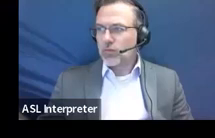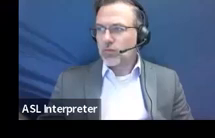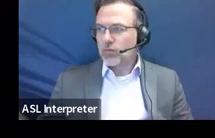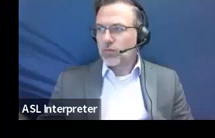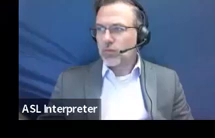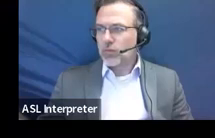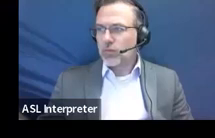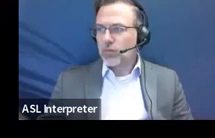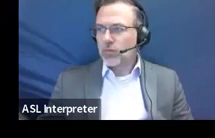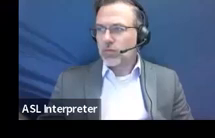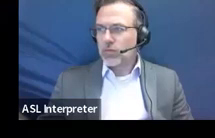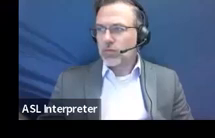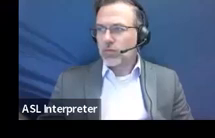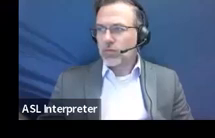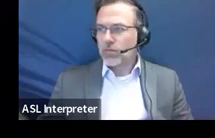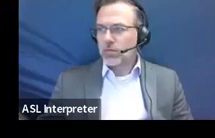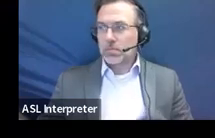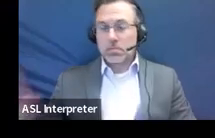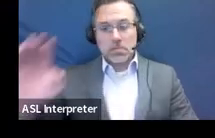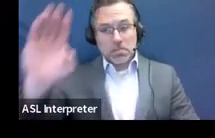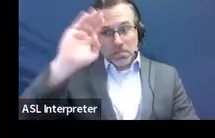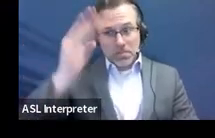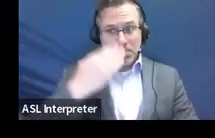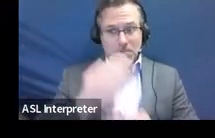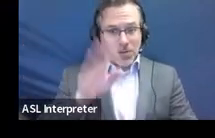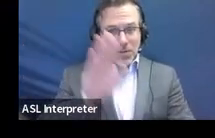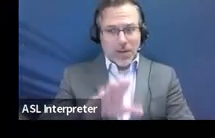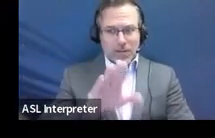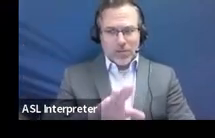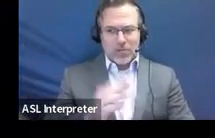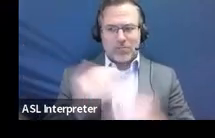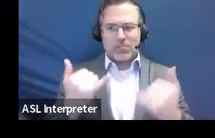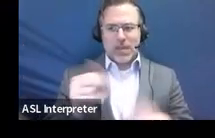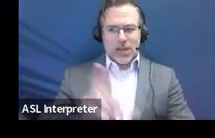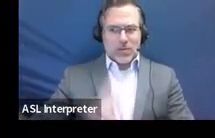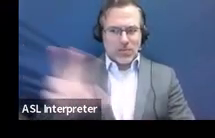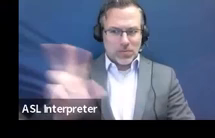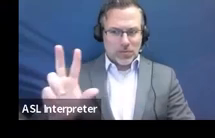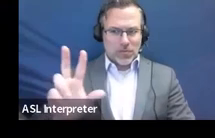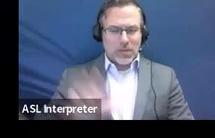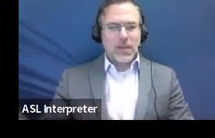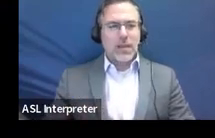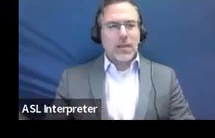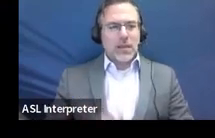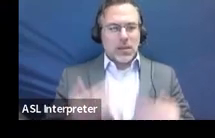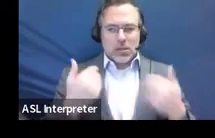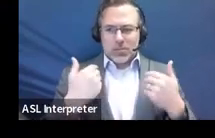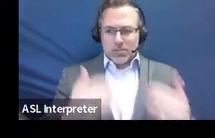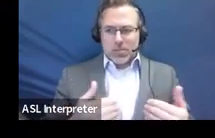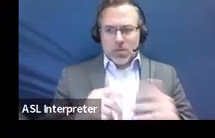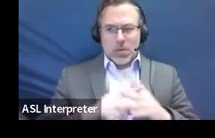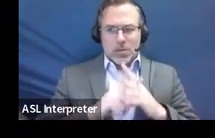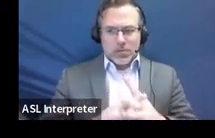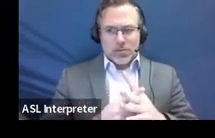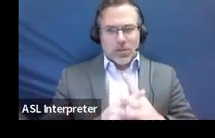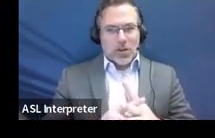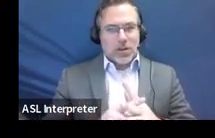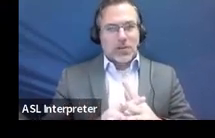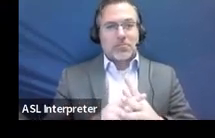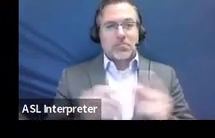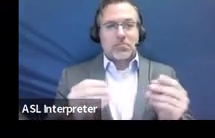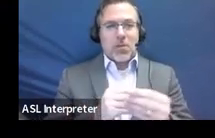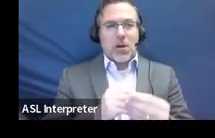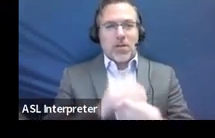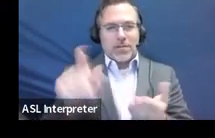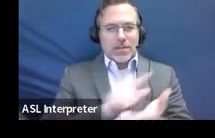Okay, good afternoon, everyone. It is three o'clock. So we're going to go ahead and get started with our office hours